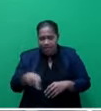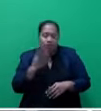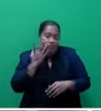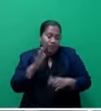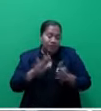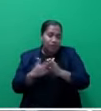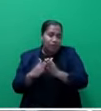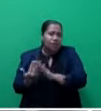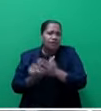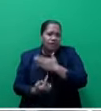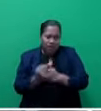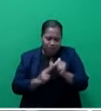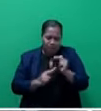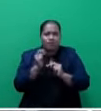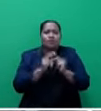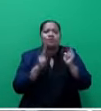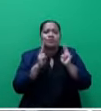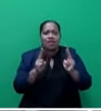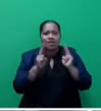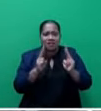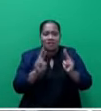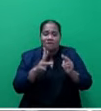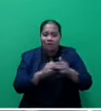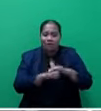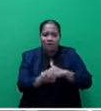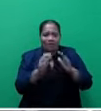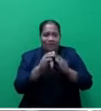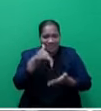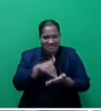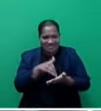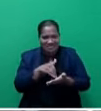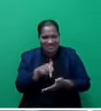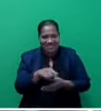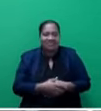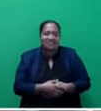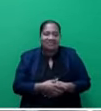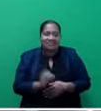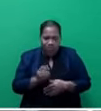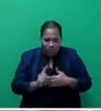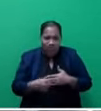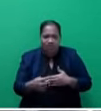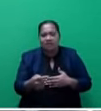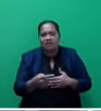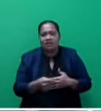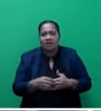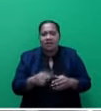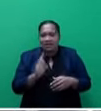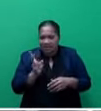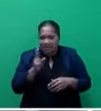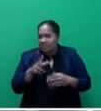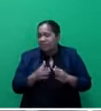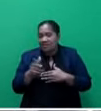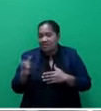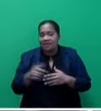to construct halls as evacuation centres. This was continued by the SVT government under Major General Nabuka, and the SDL